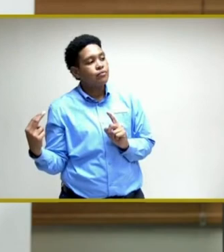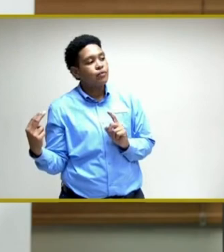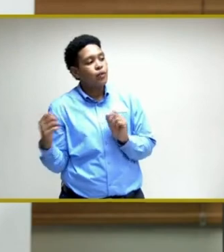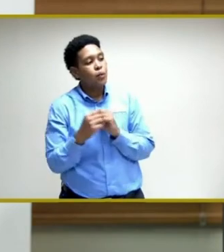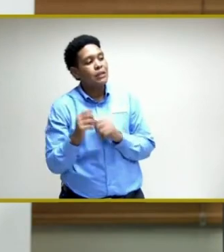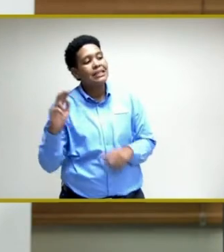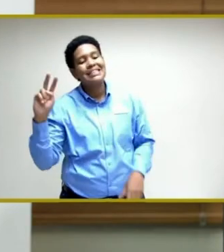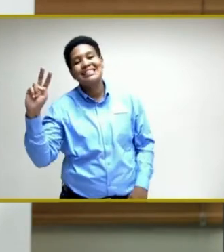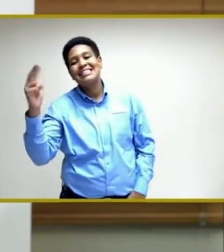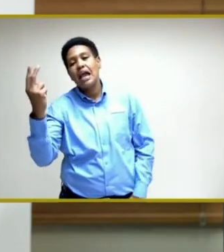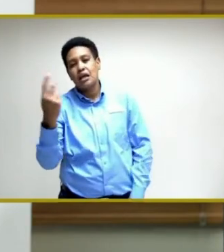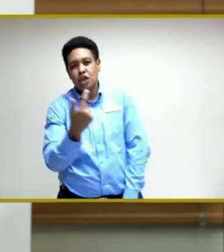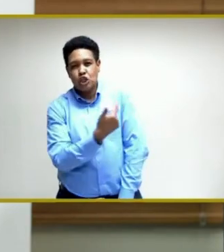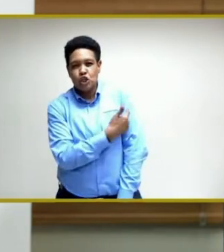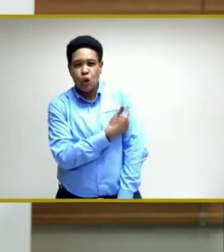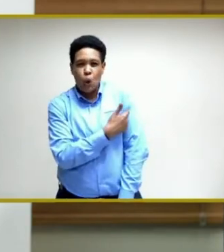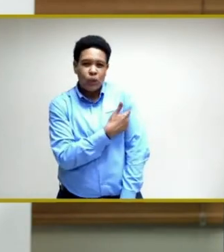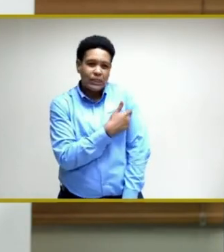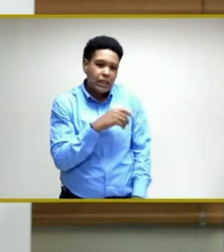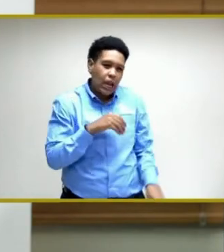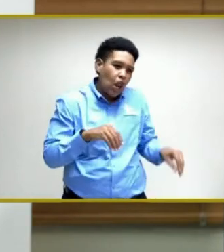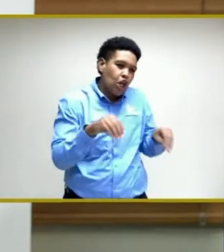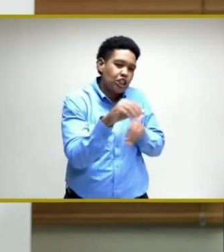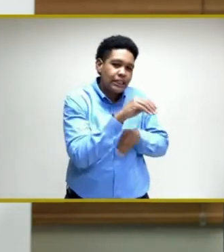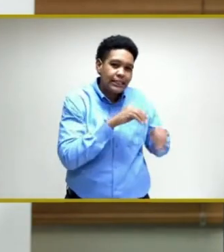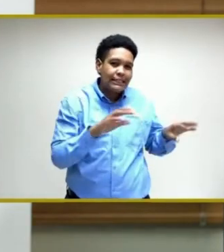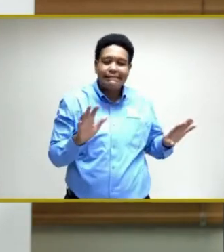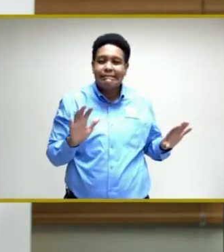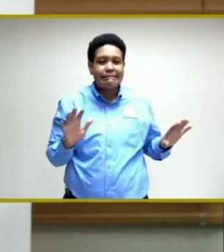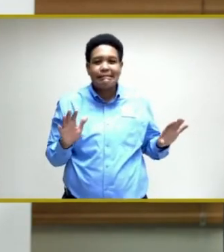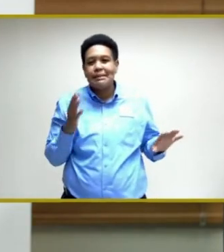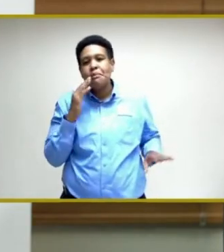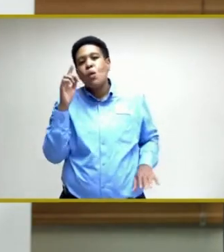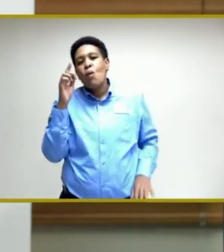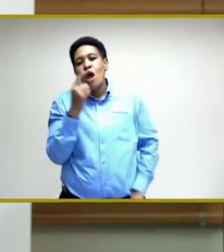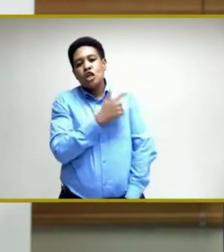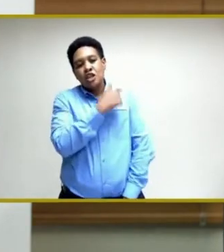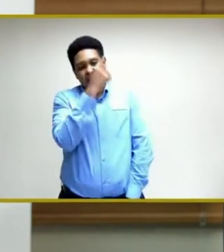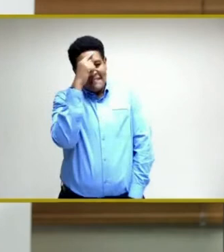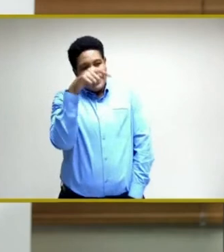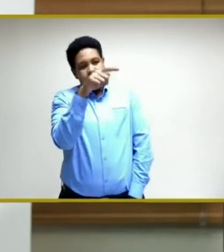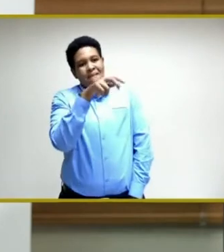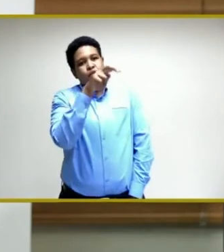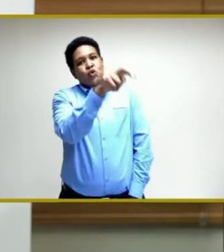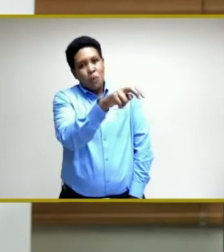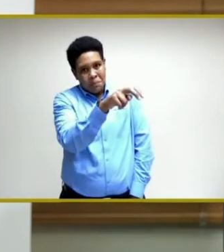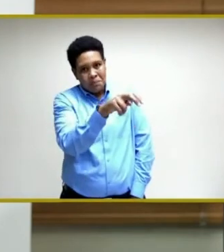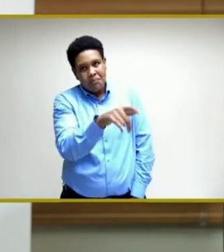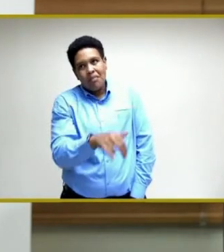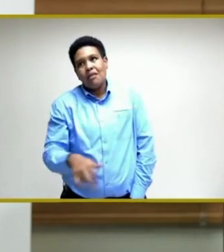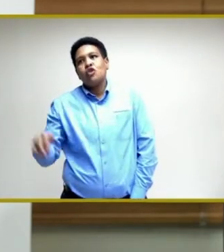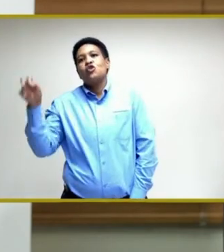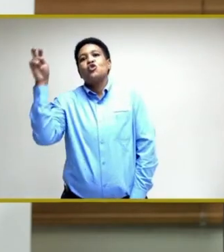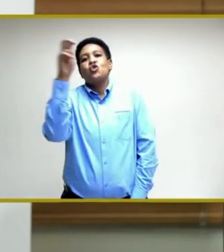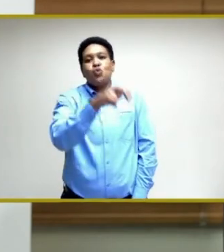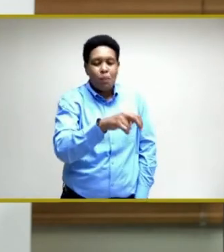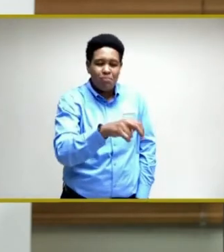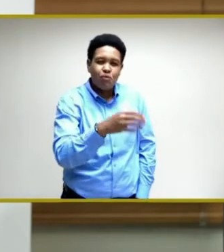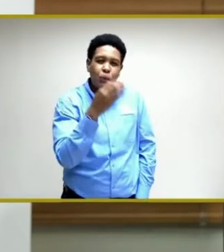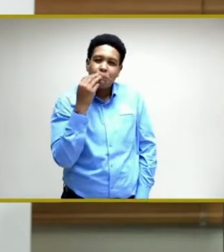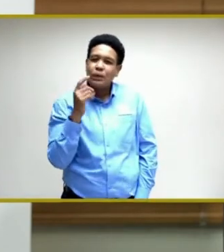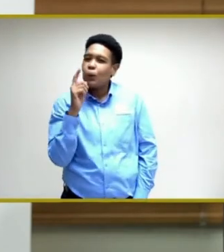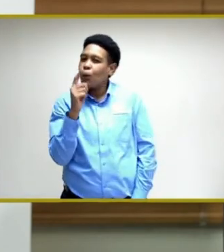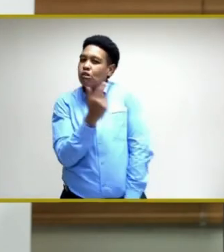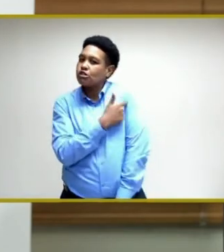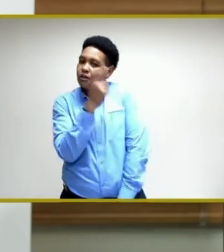-dose logistics of getting the full coverage from the vaccine. And so,